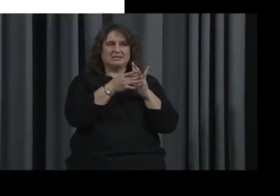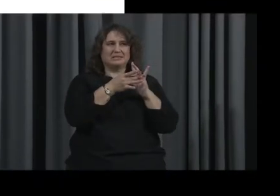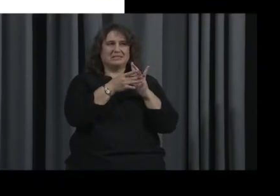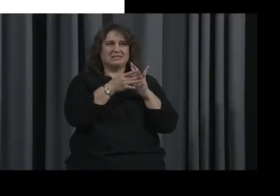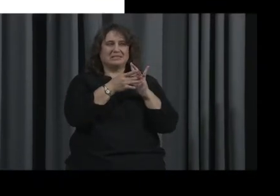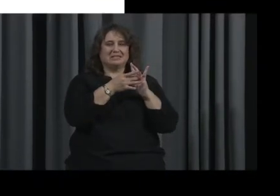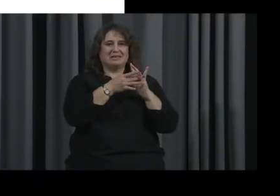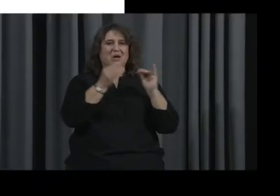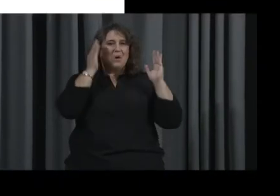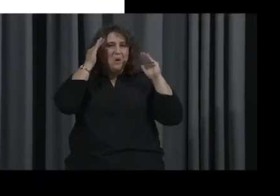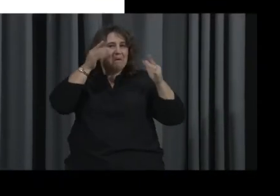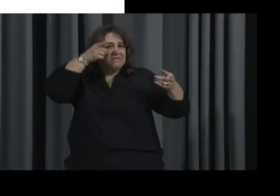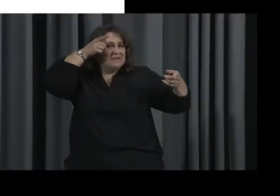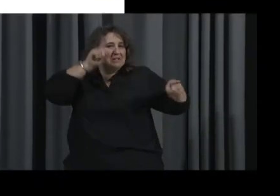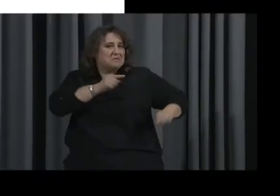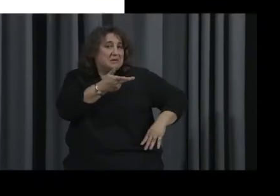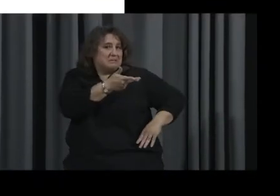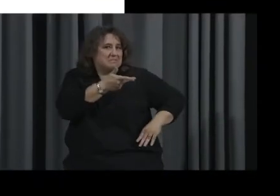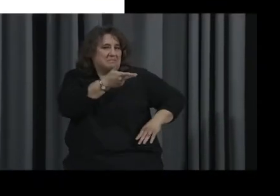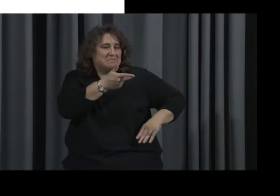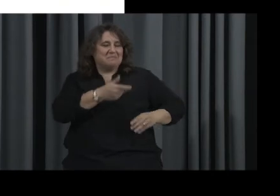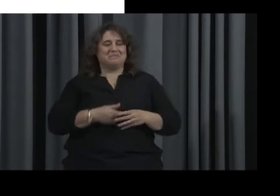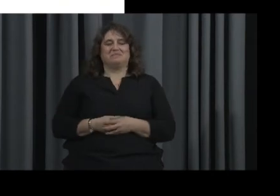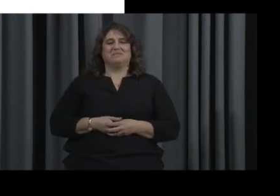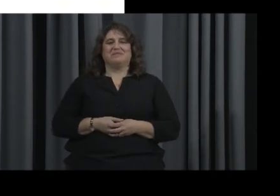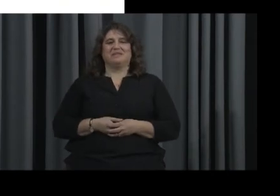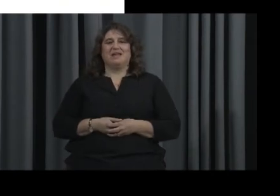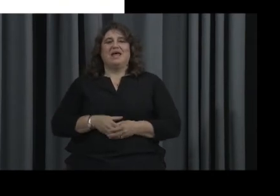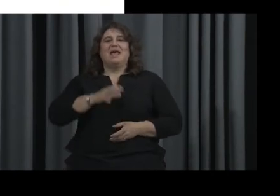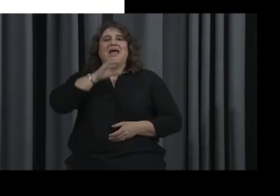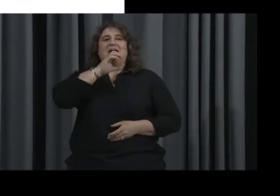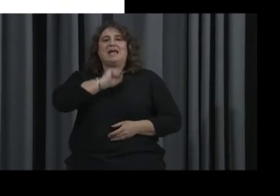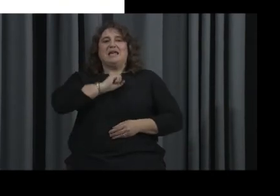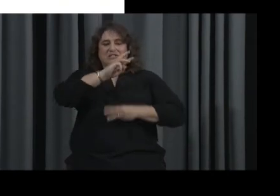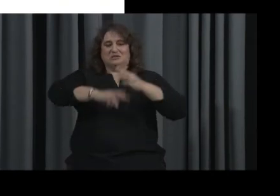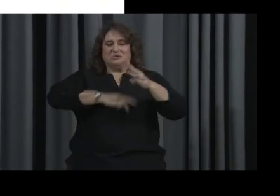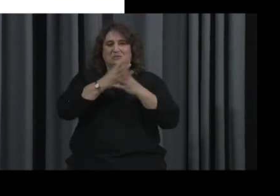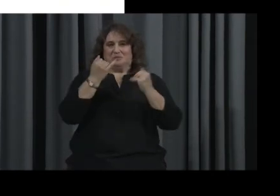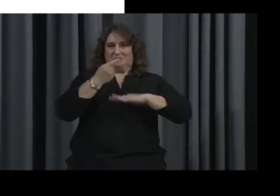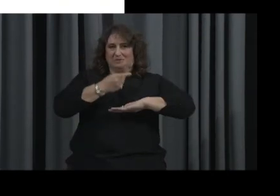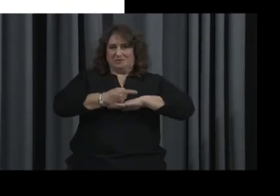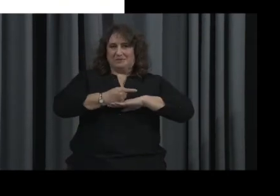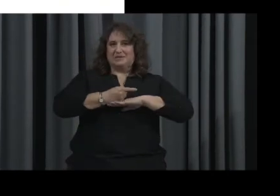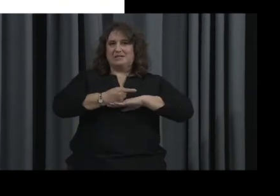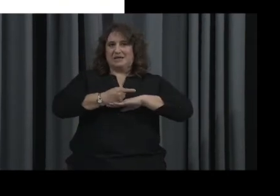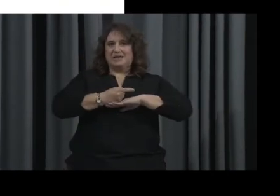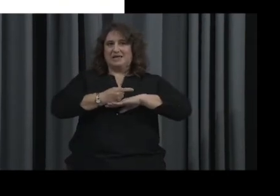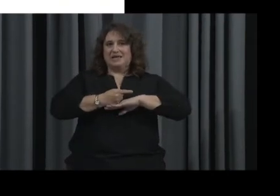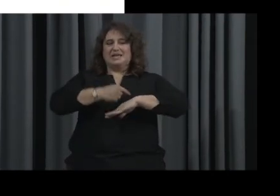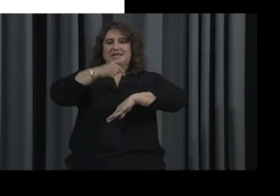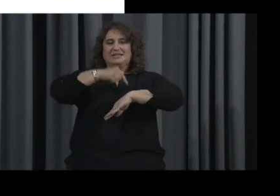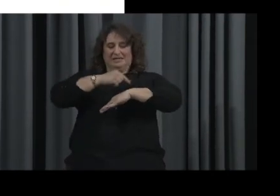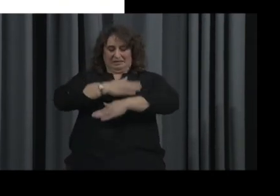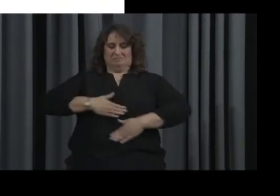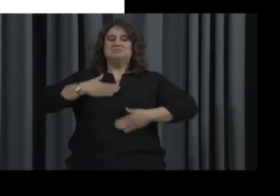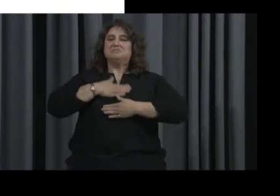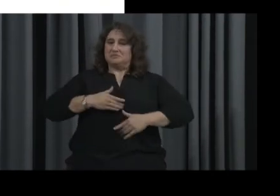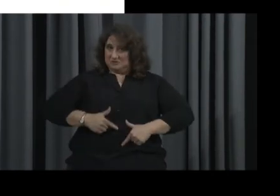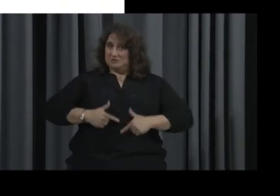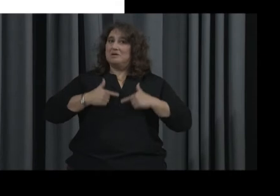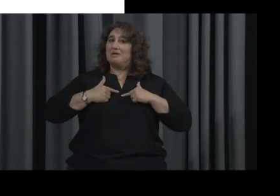will agree with here, is aging in the new millennium is as a time to enjoy life,